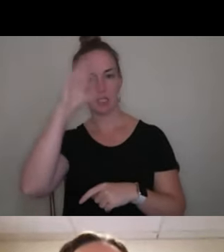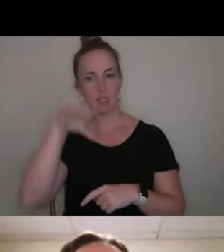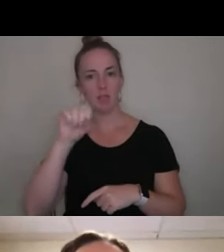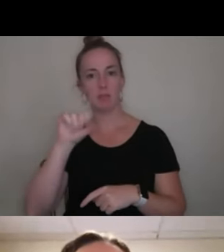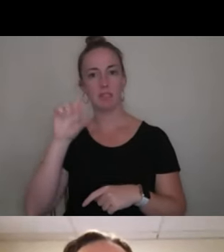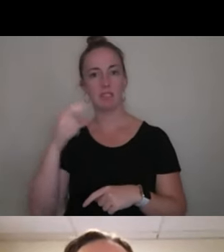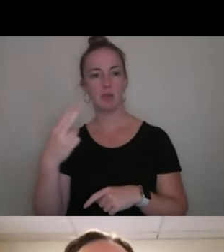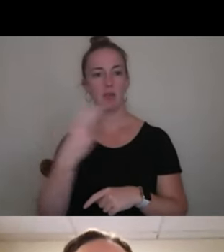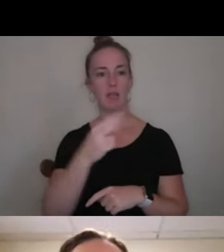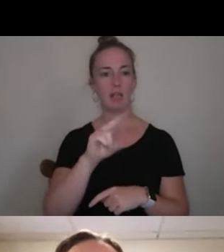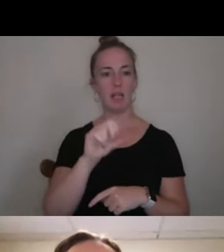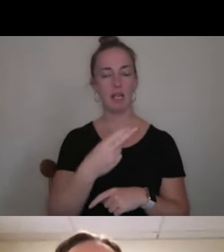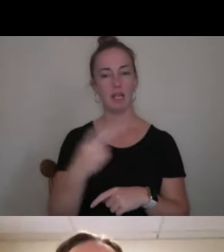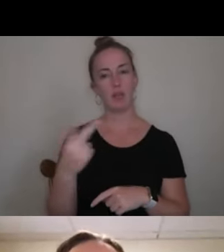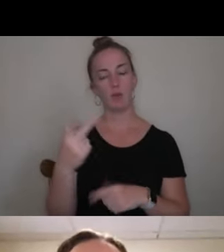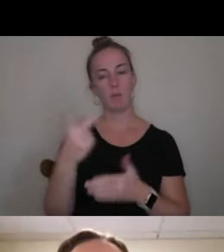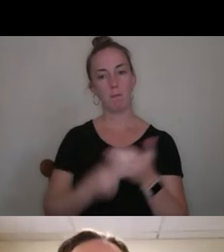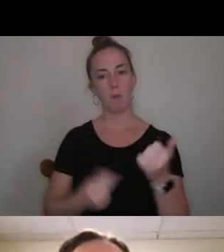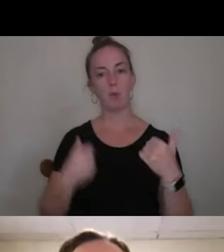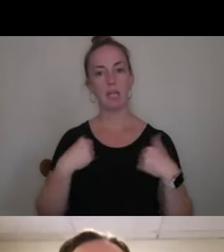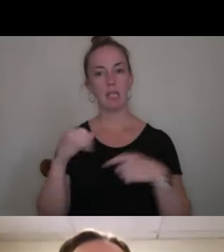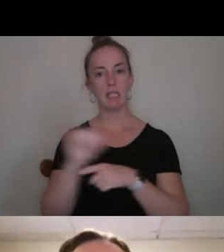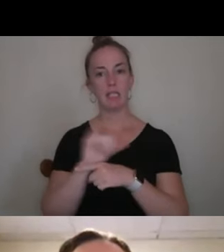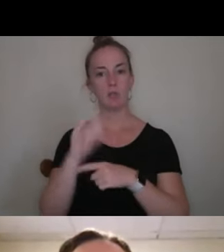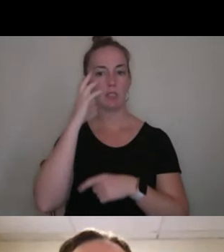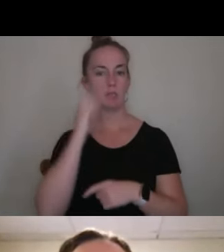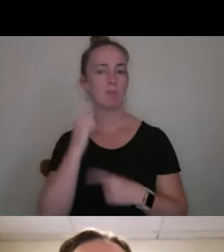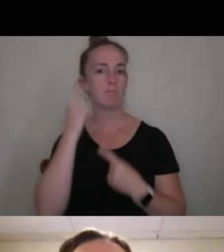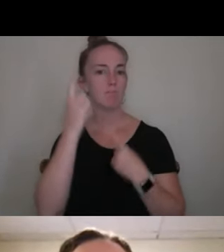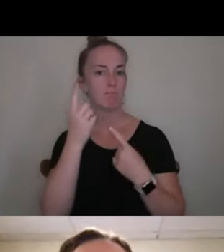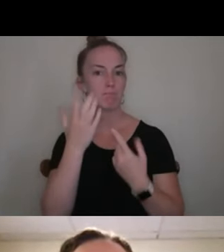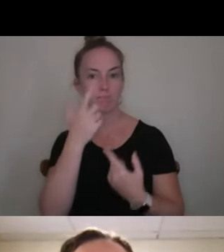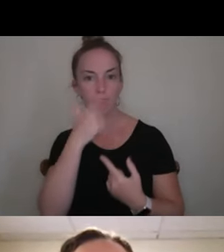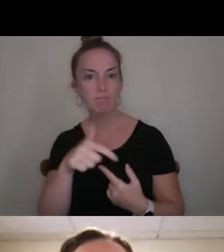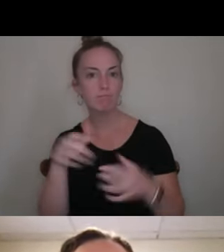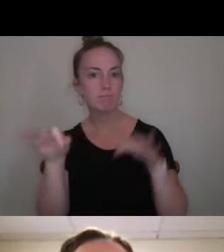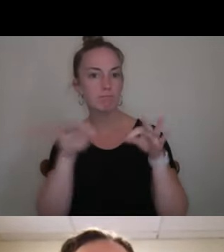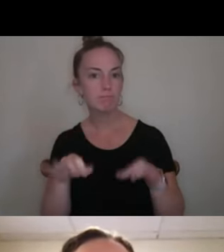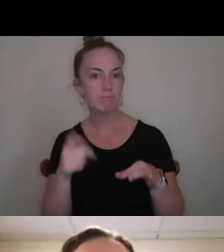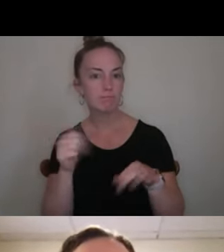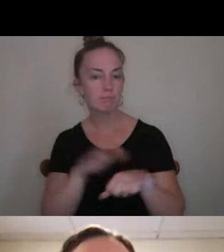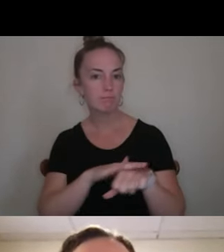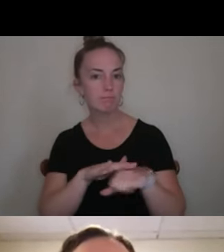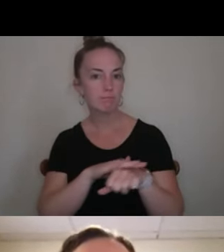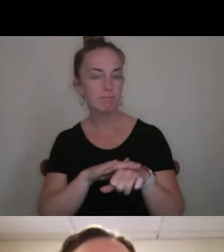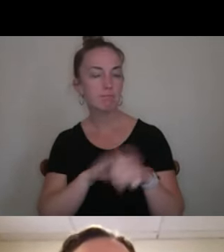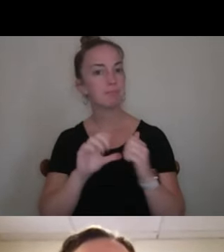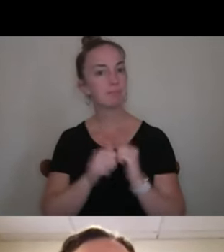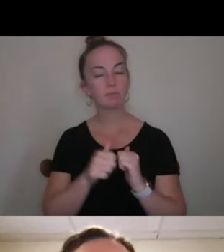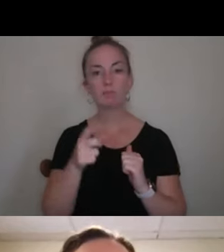Hannah, you guys have both had internship experiences. I'm wondering if you could talk a little bit about those, how you were